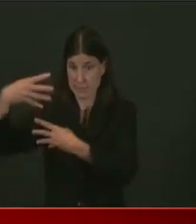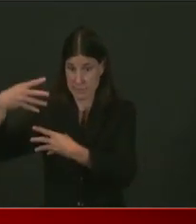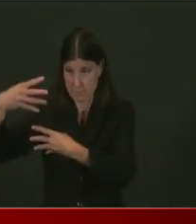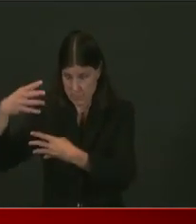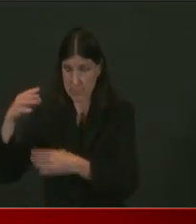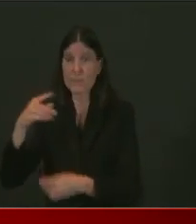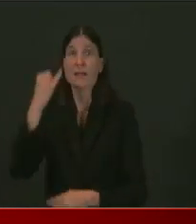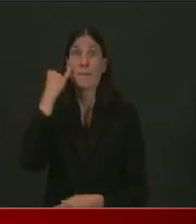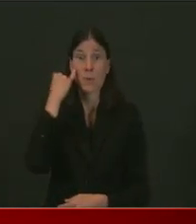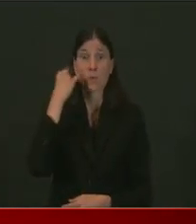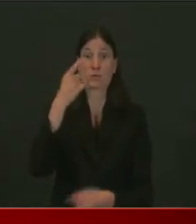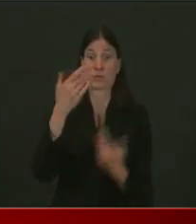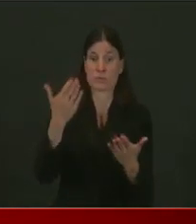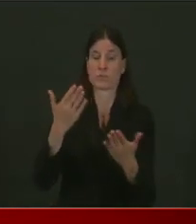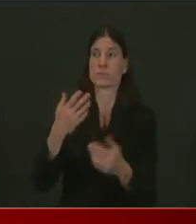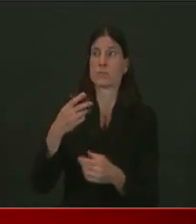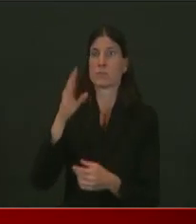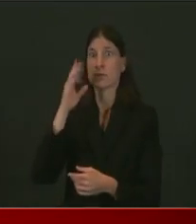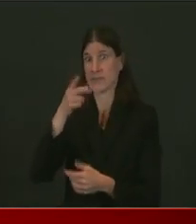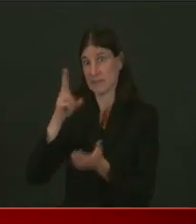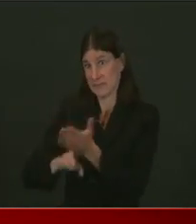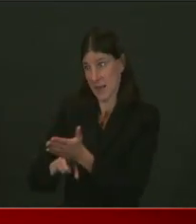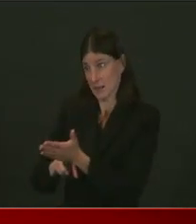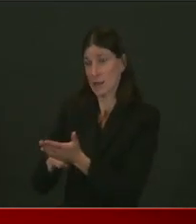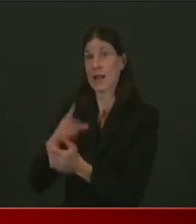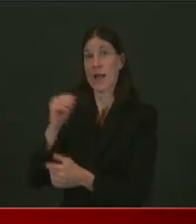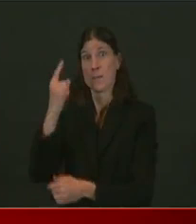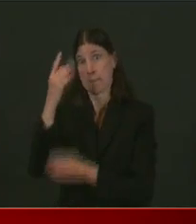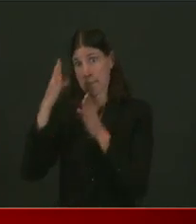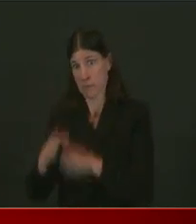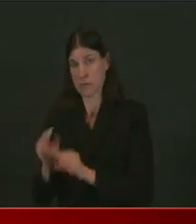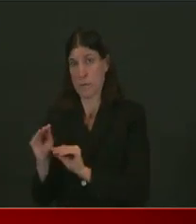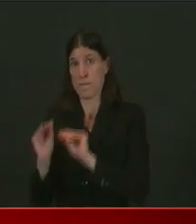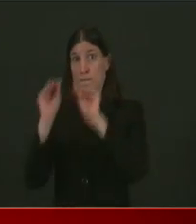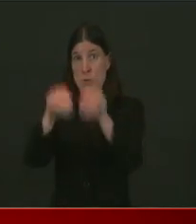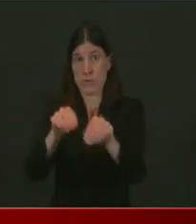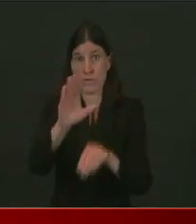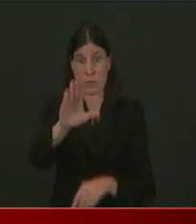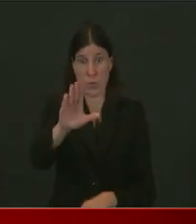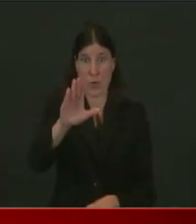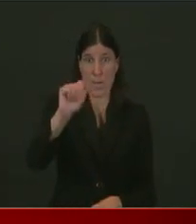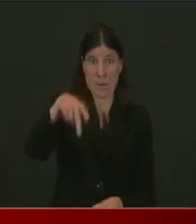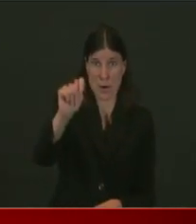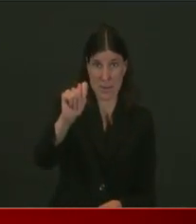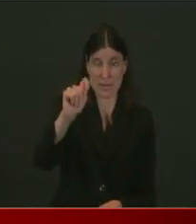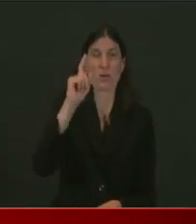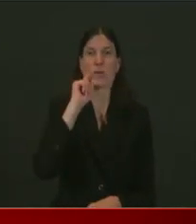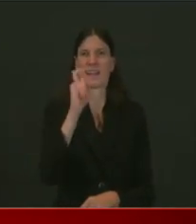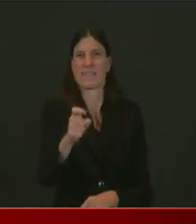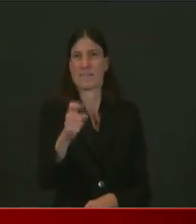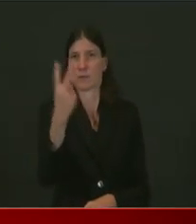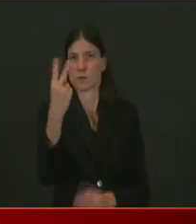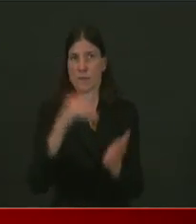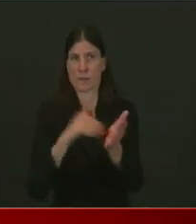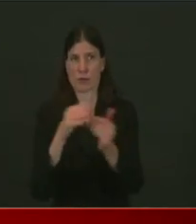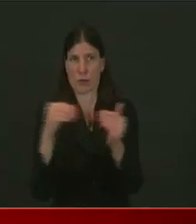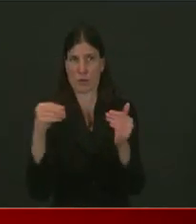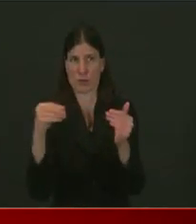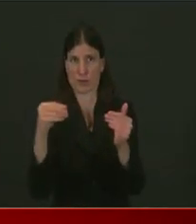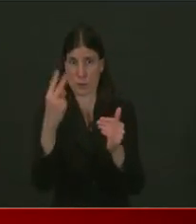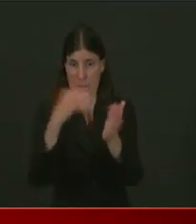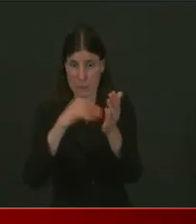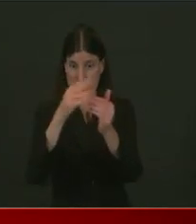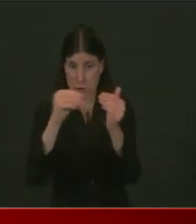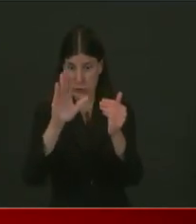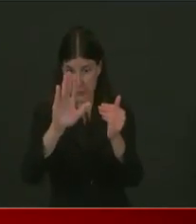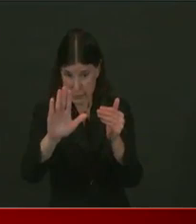and an additional $500 for every additional unit. Uh, we're